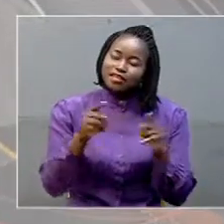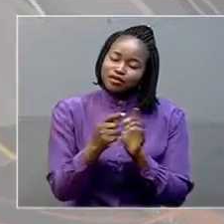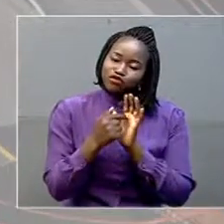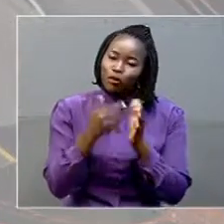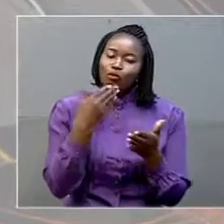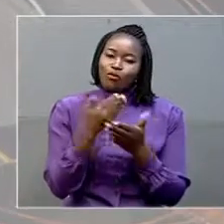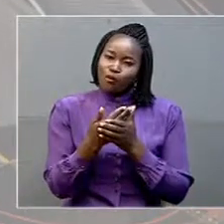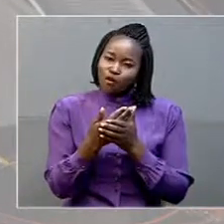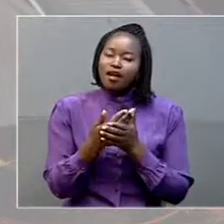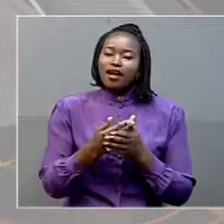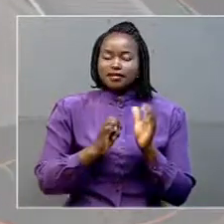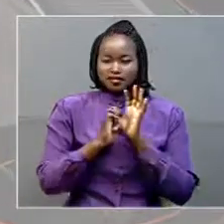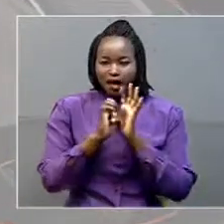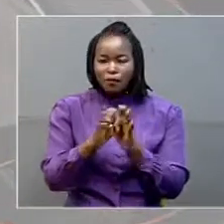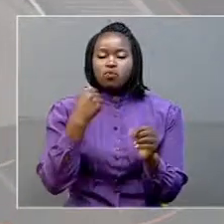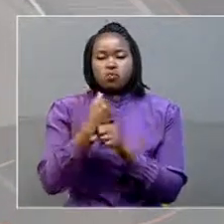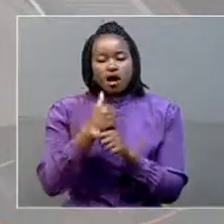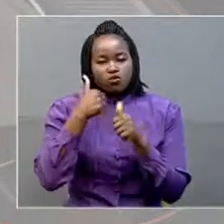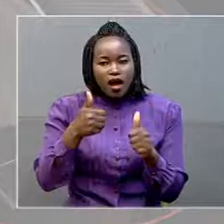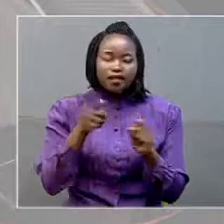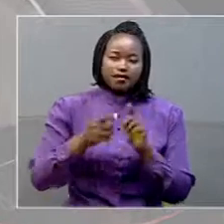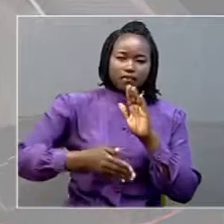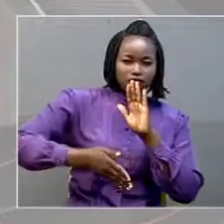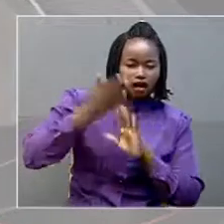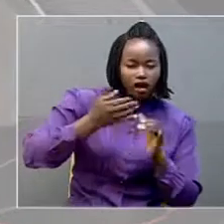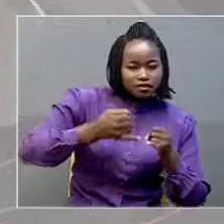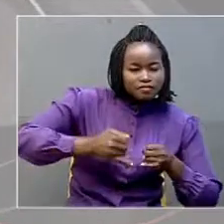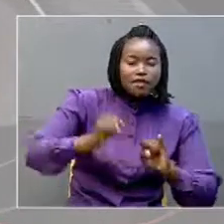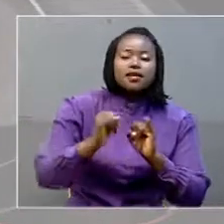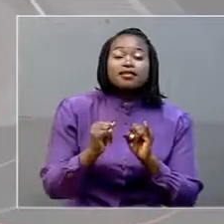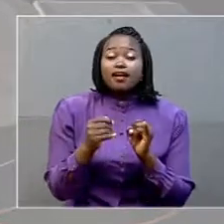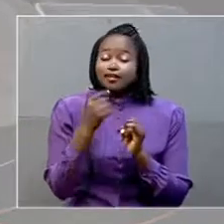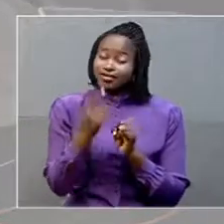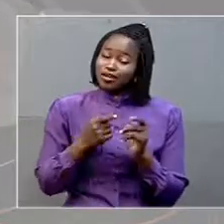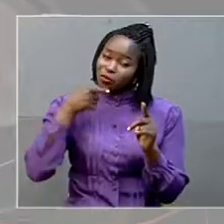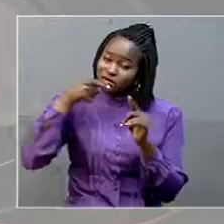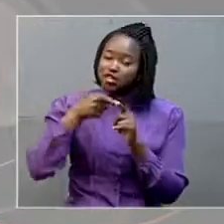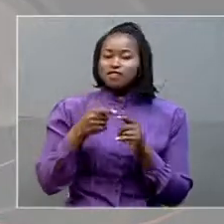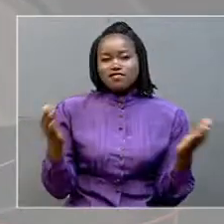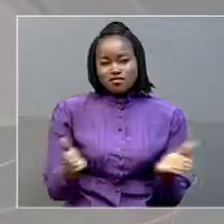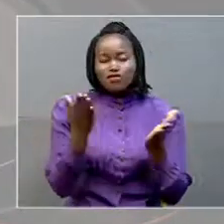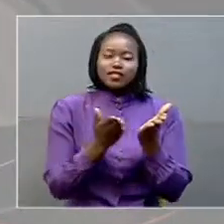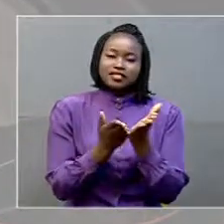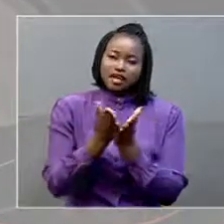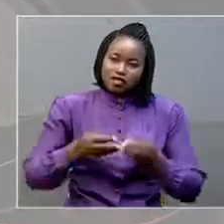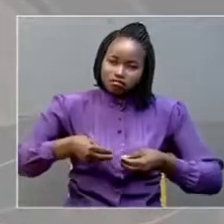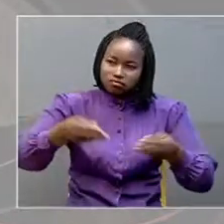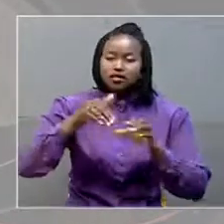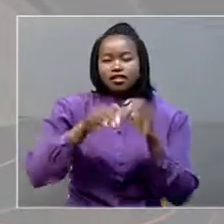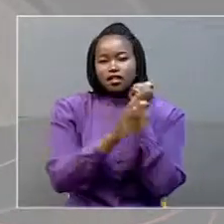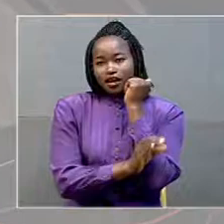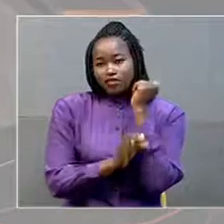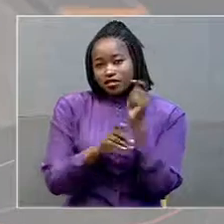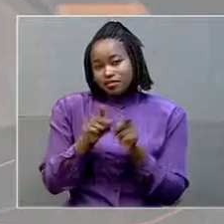efficiency, performance, and speed of implementation. He said this will improve service delivery in the country and also enable the country